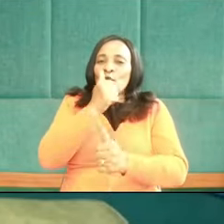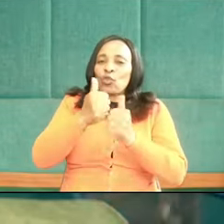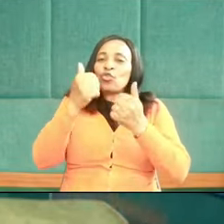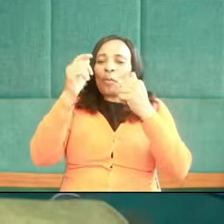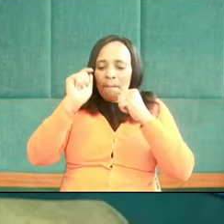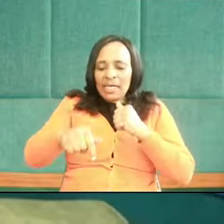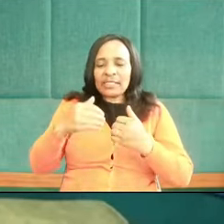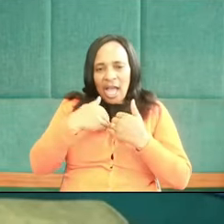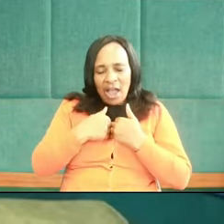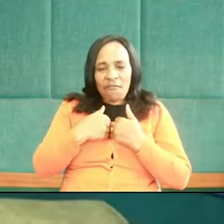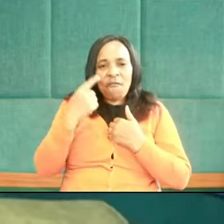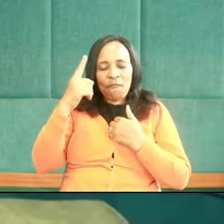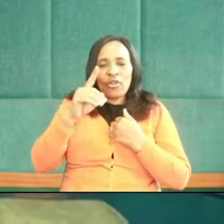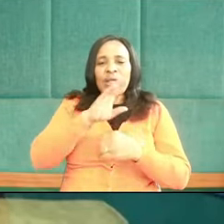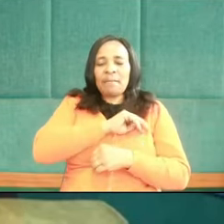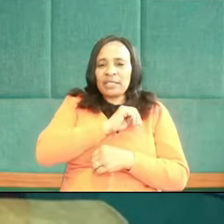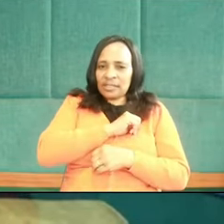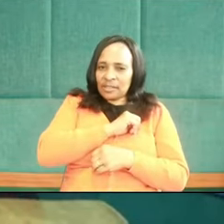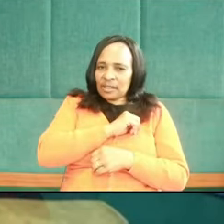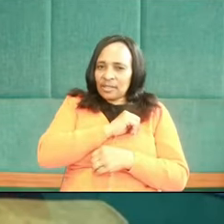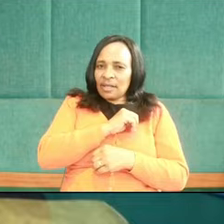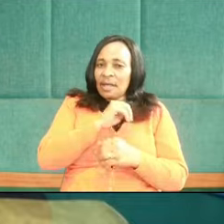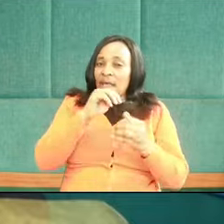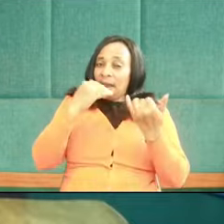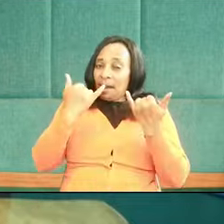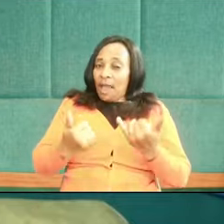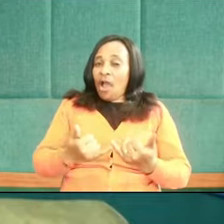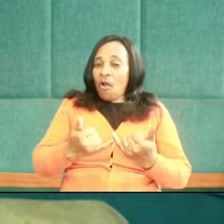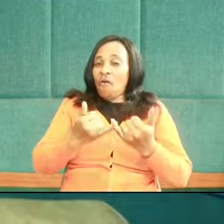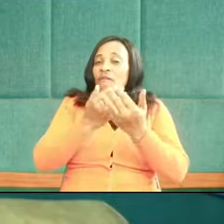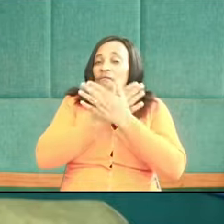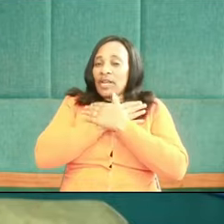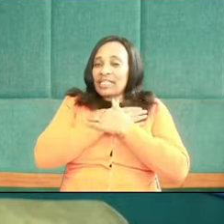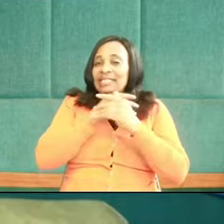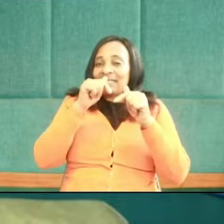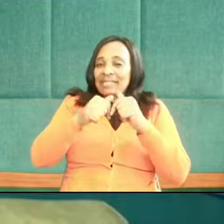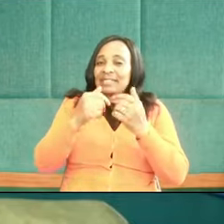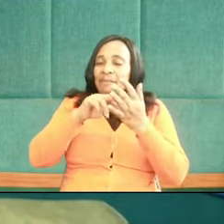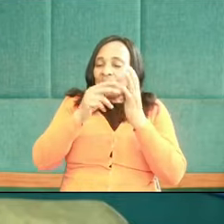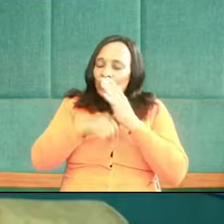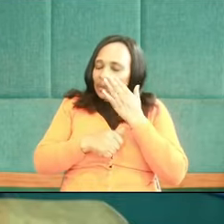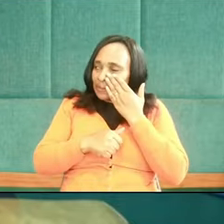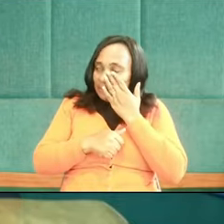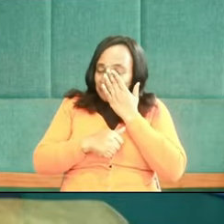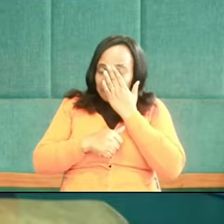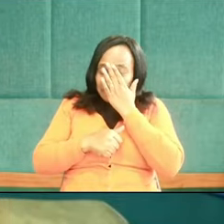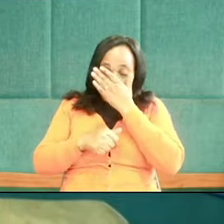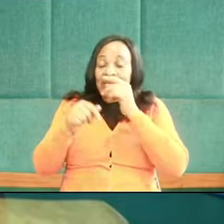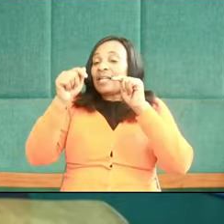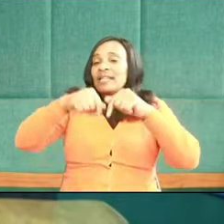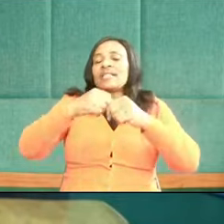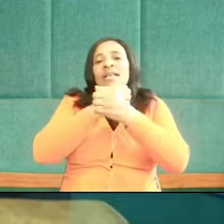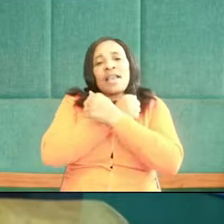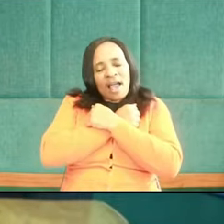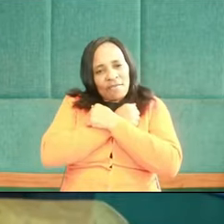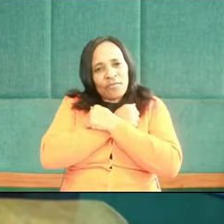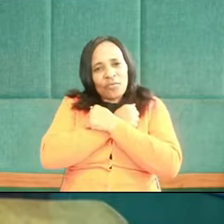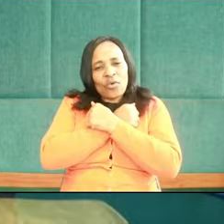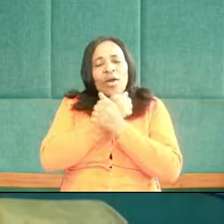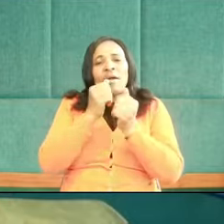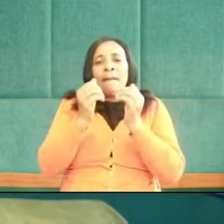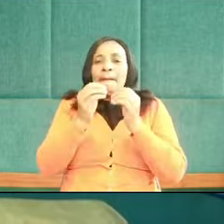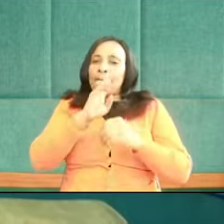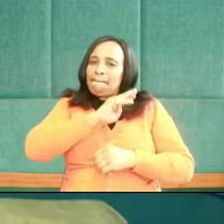mercy. Oh friends, the word is in the present tense and it means that this loving mercy